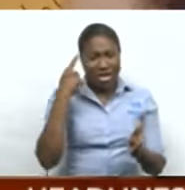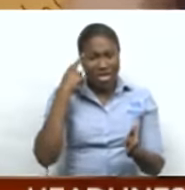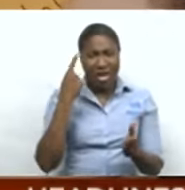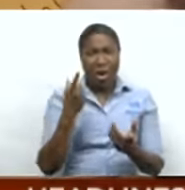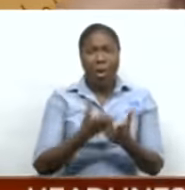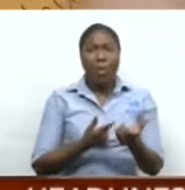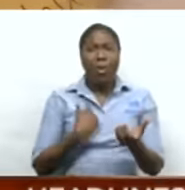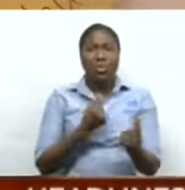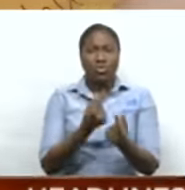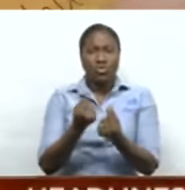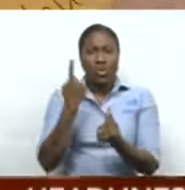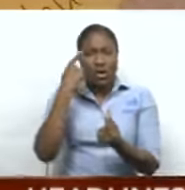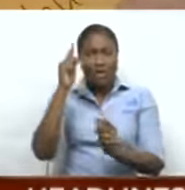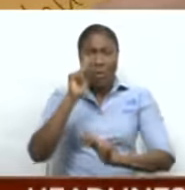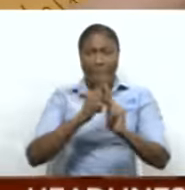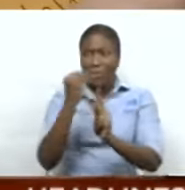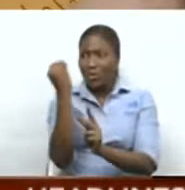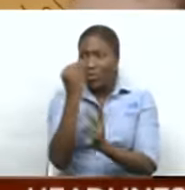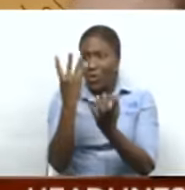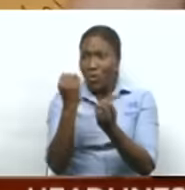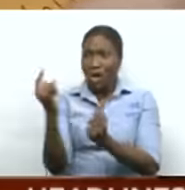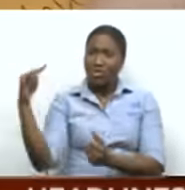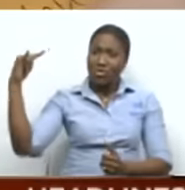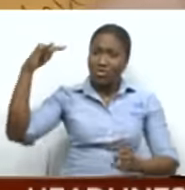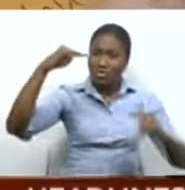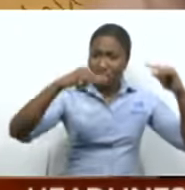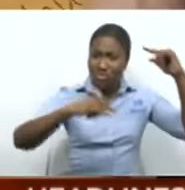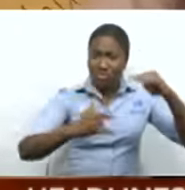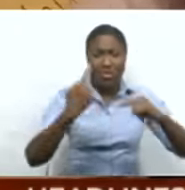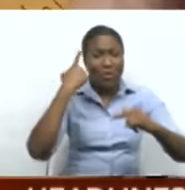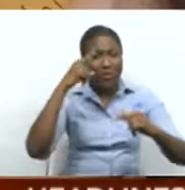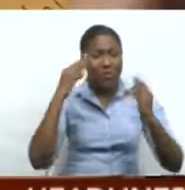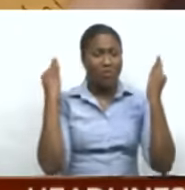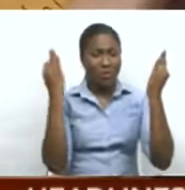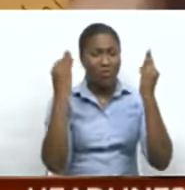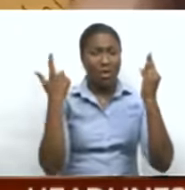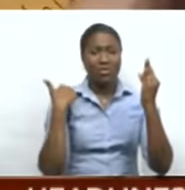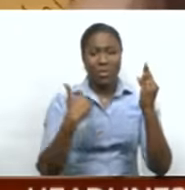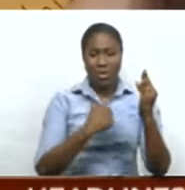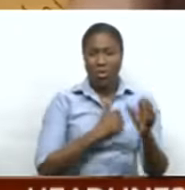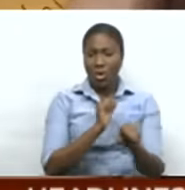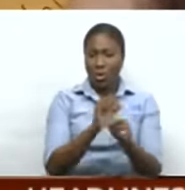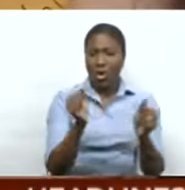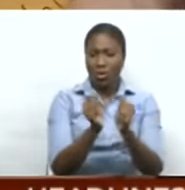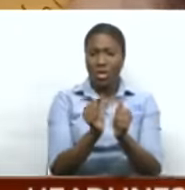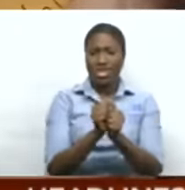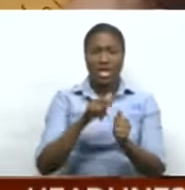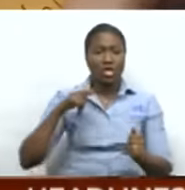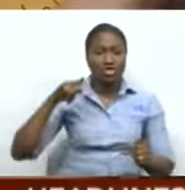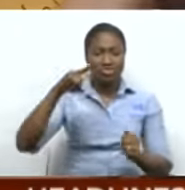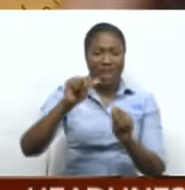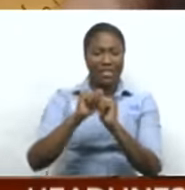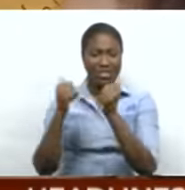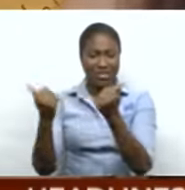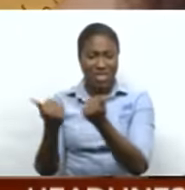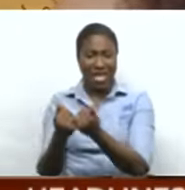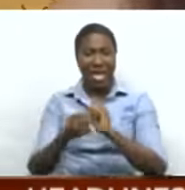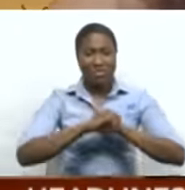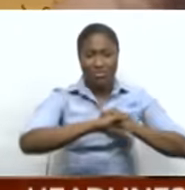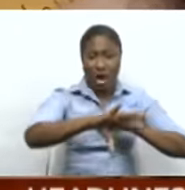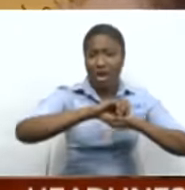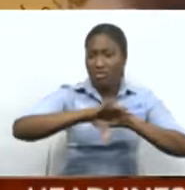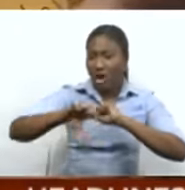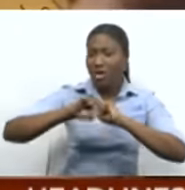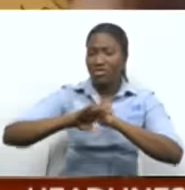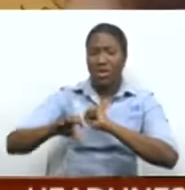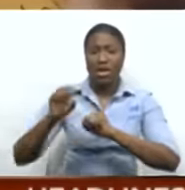it more attractive for those people outside to fly in for this? So we work together with travel agencies and all the markets send this out so people